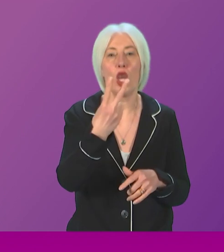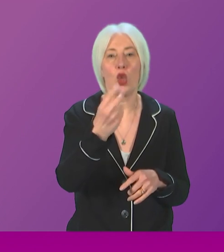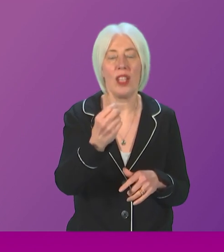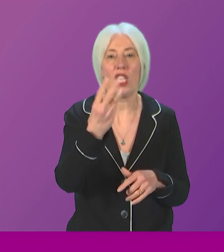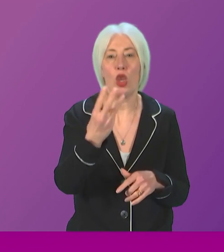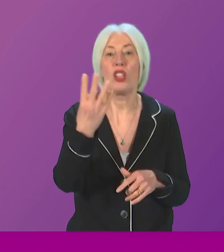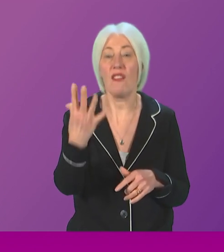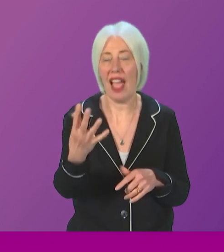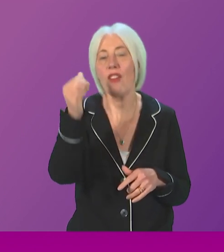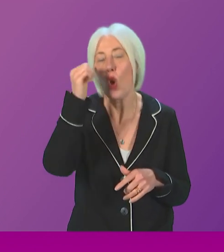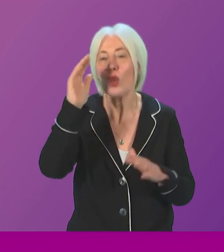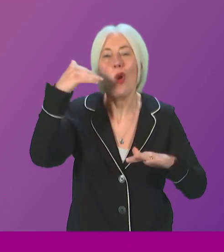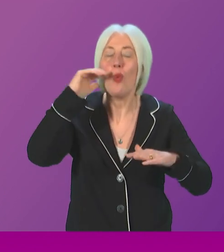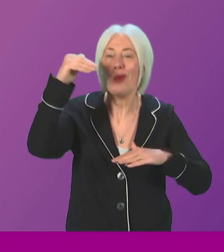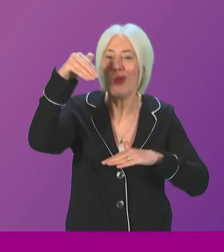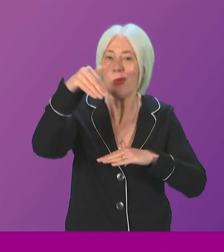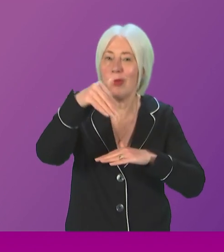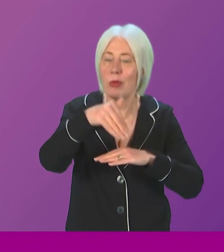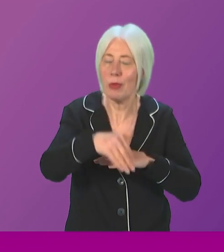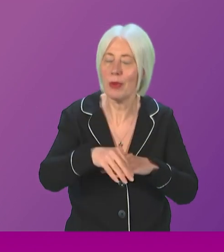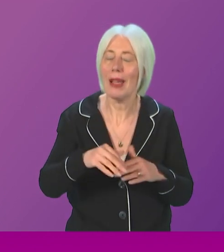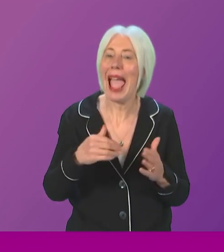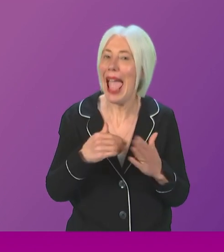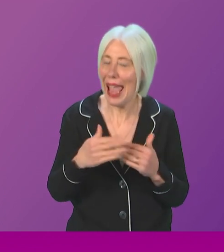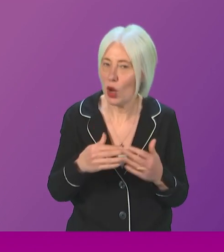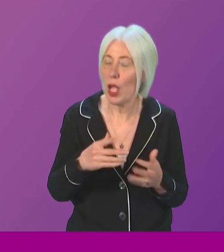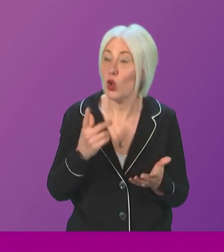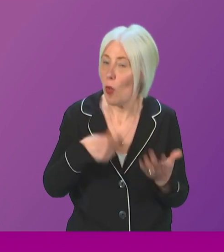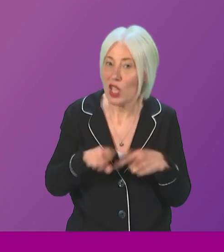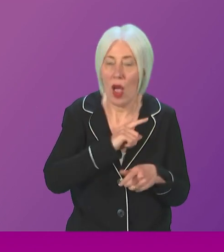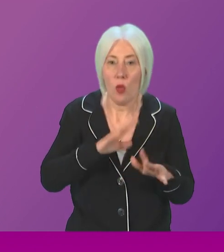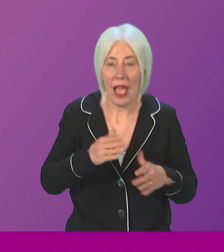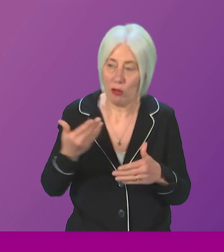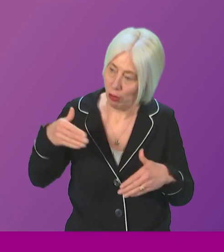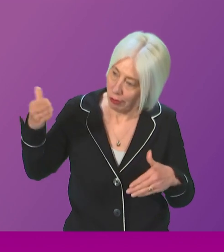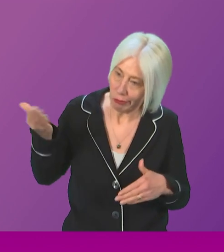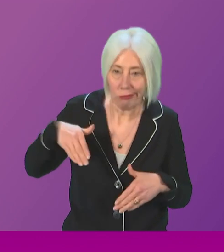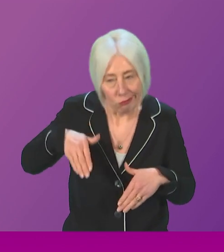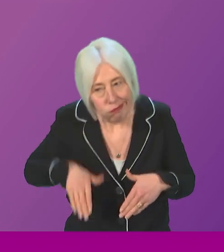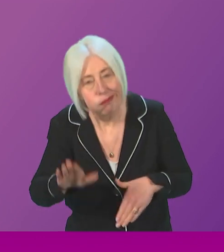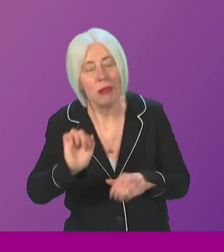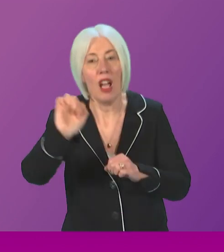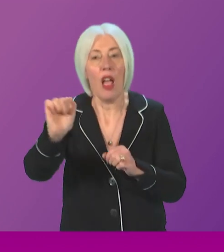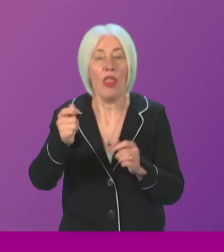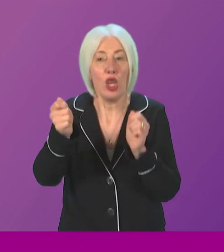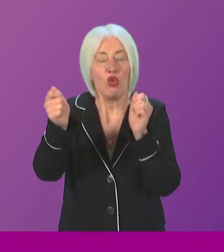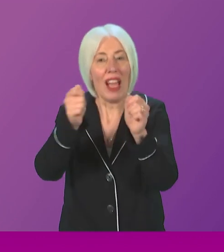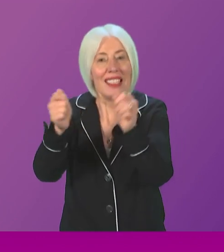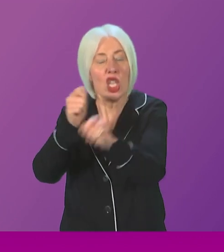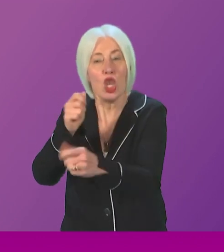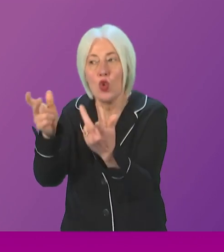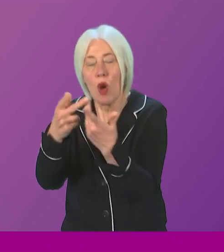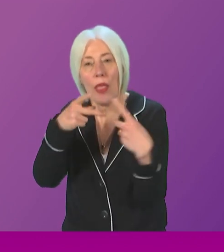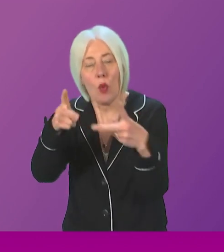it is a declining basin, hence why we have to make sure that we are accelerating that just transition. And meanwhile, as of